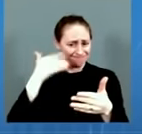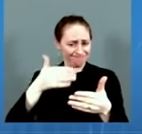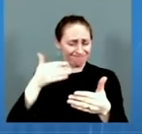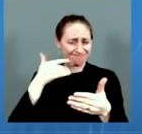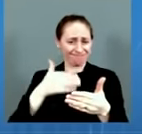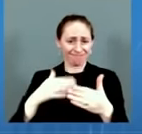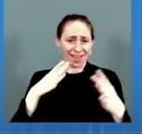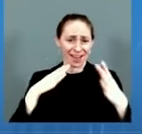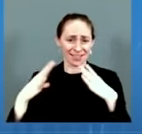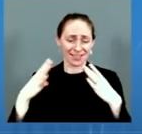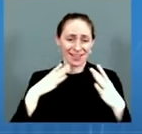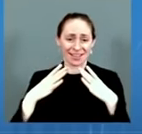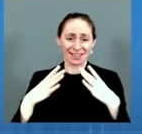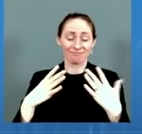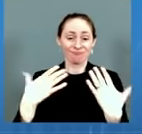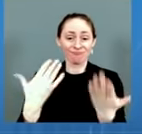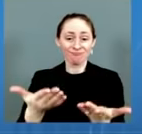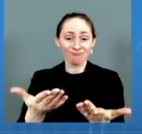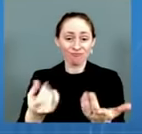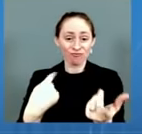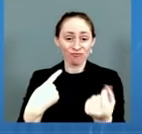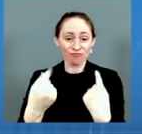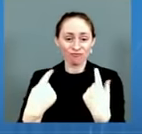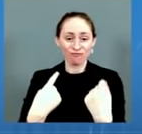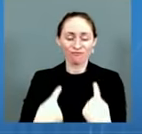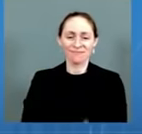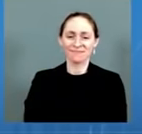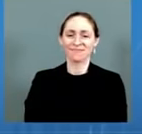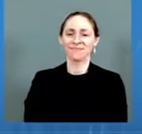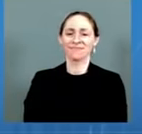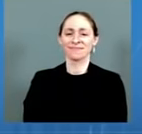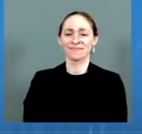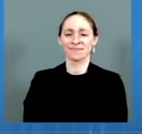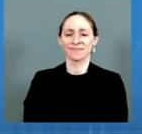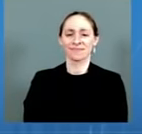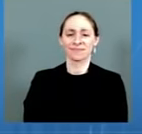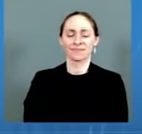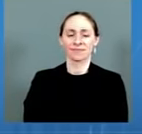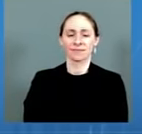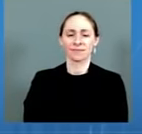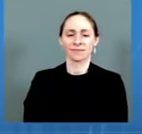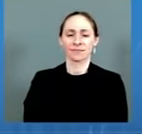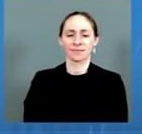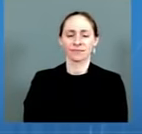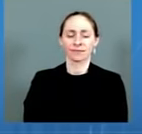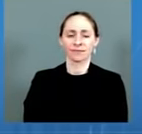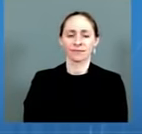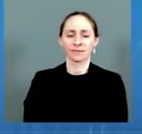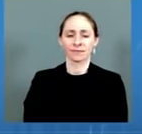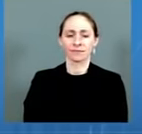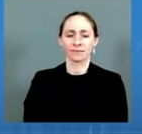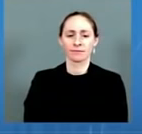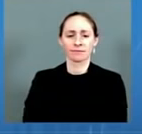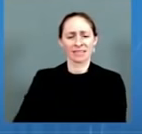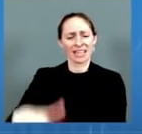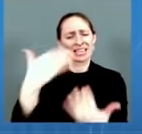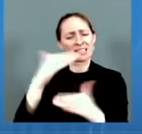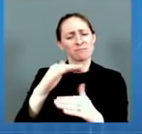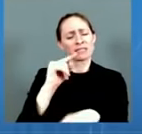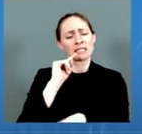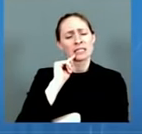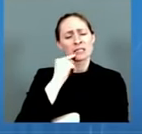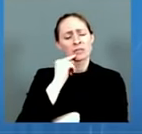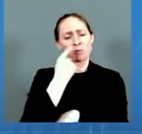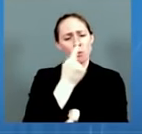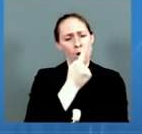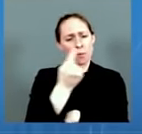Thanks, Jeff. We have time for a few questions today, so let's please keep the questions to one question. Sabrina Siddiqui at The Wall Street